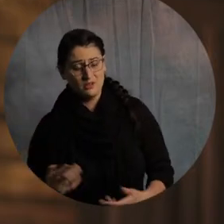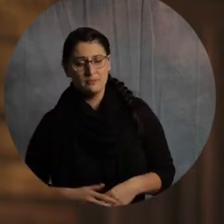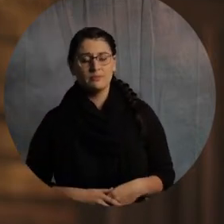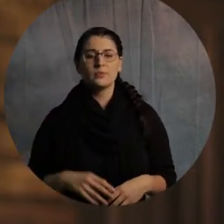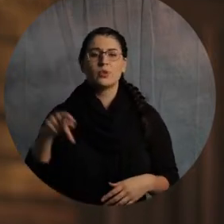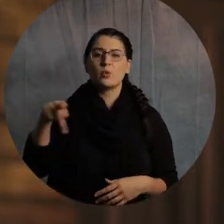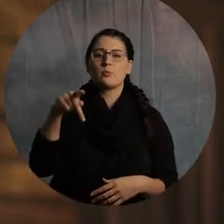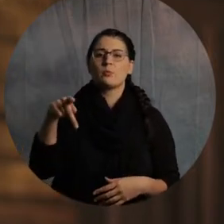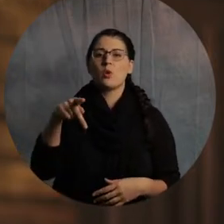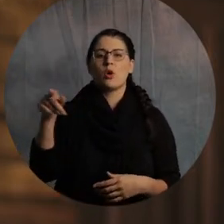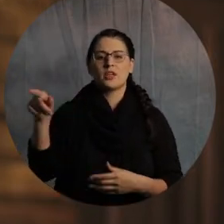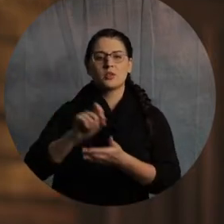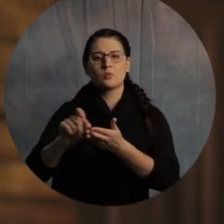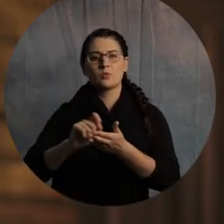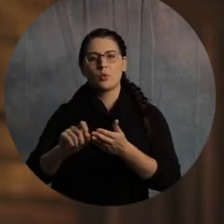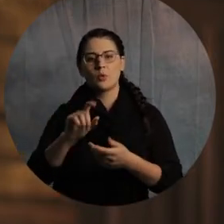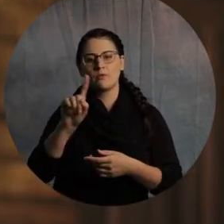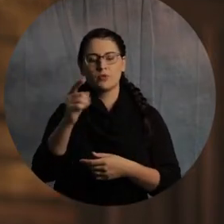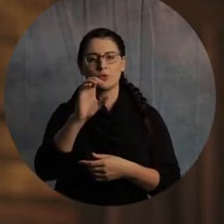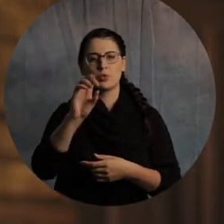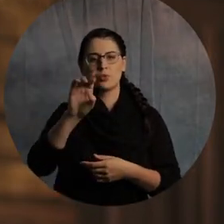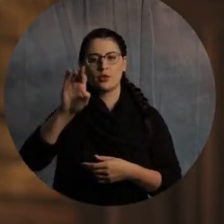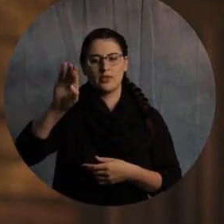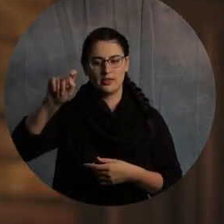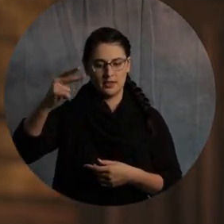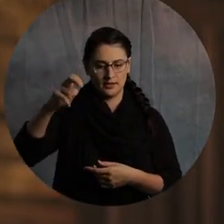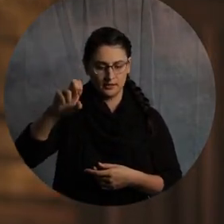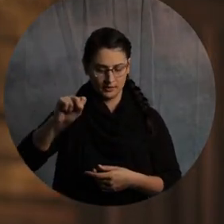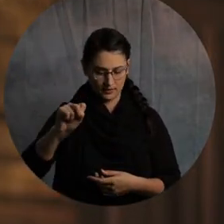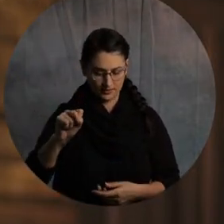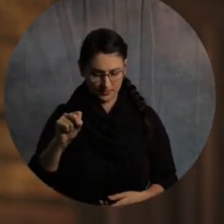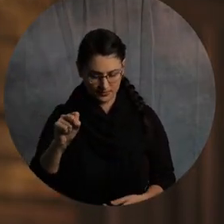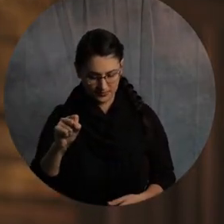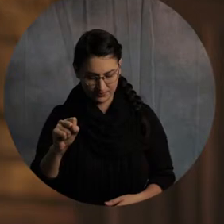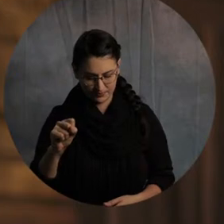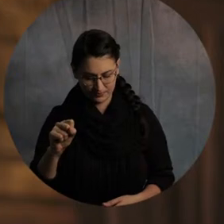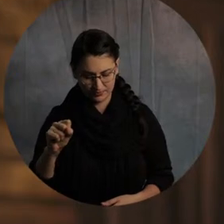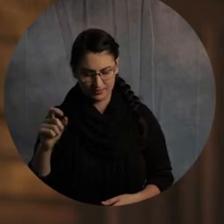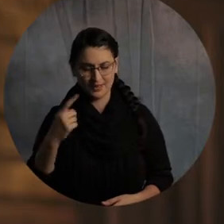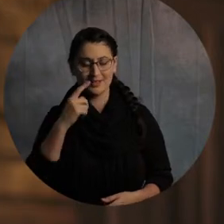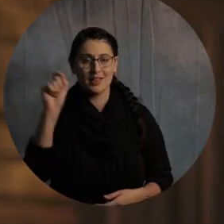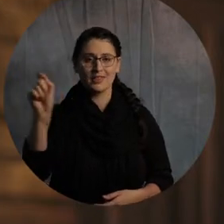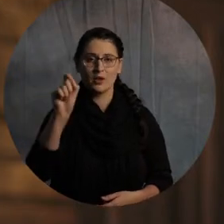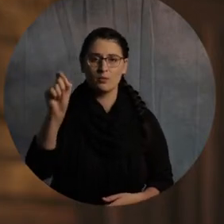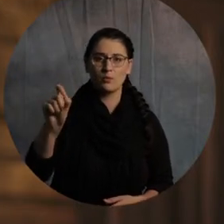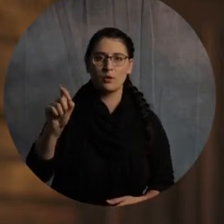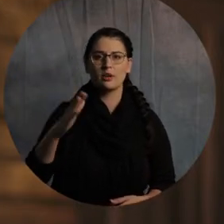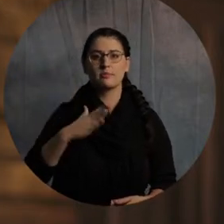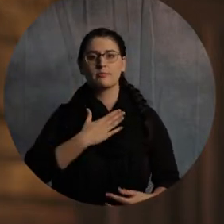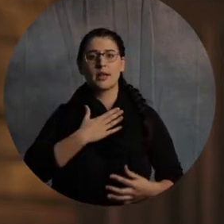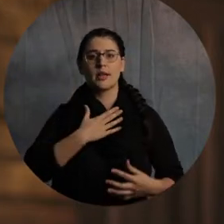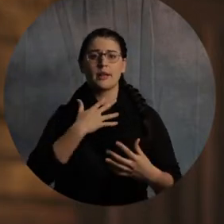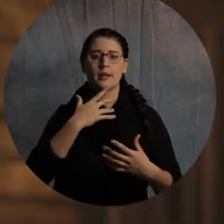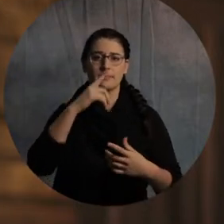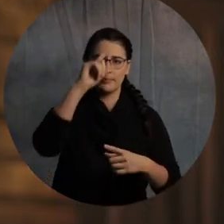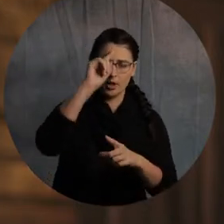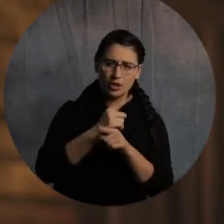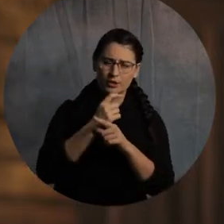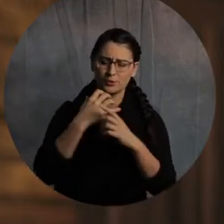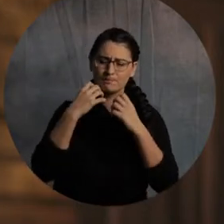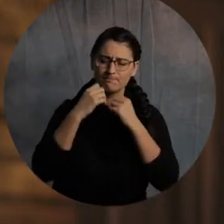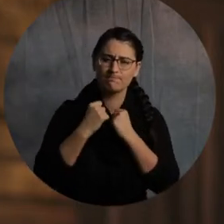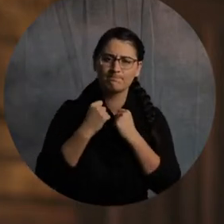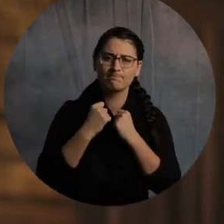Corinthians chapter 15 verse 58. one of my favorite scriptures. He says, Therefore, my beloved brothers, be